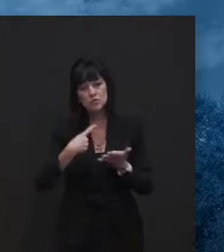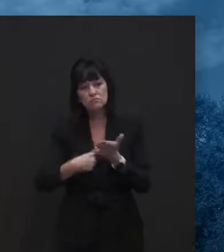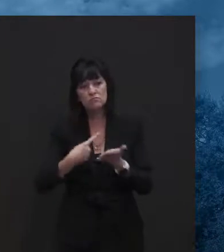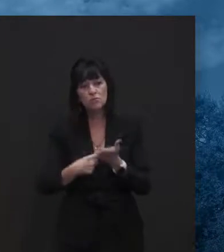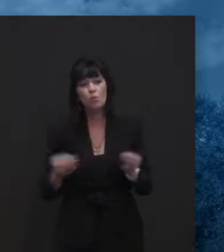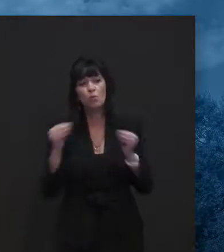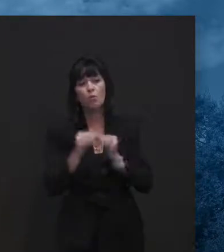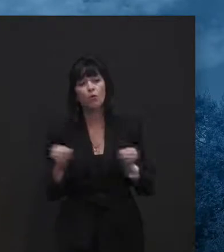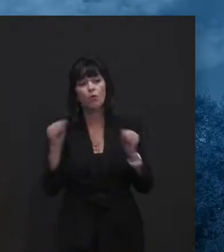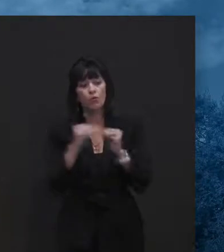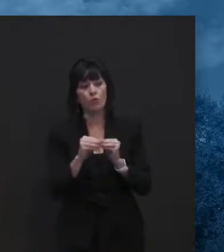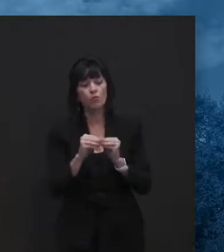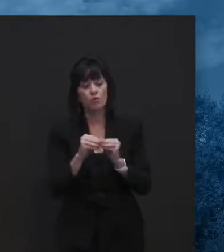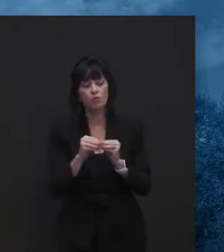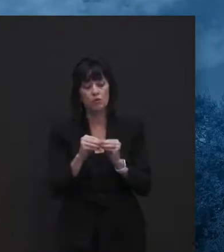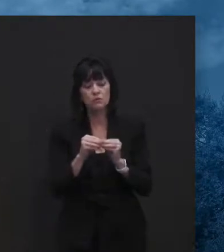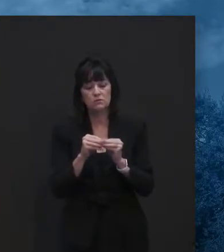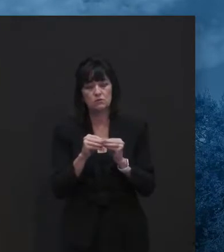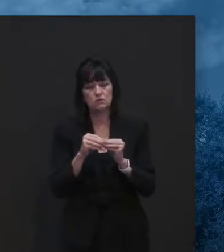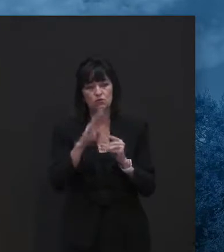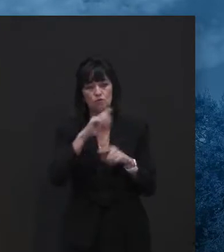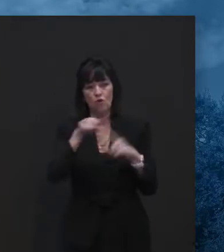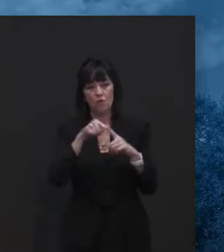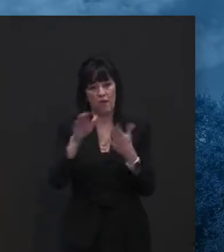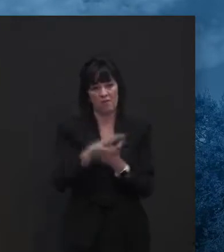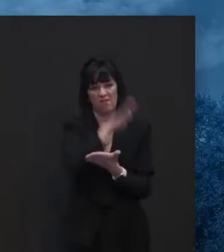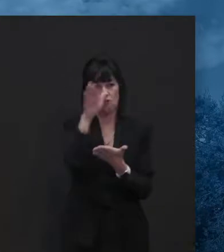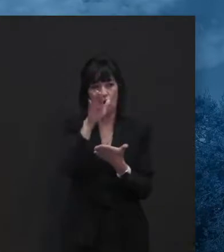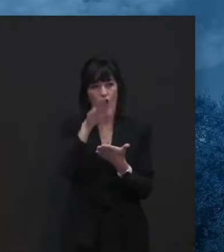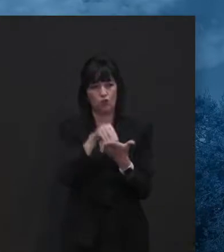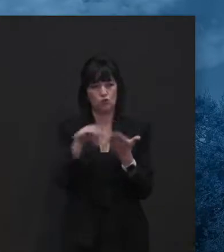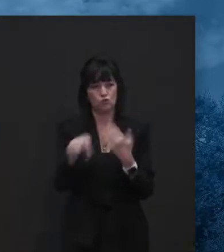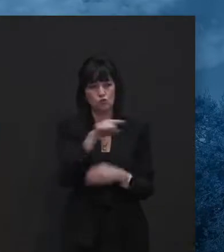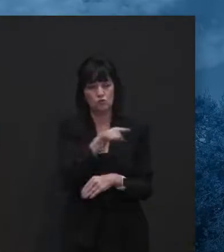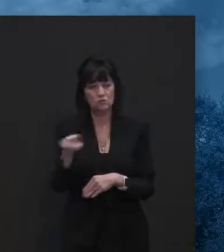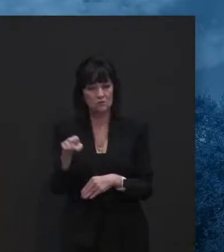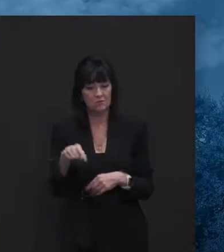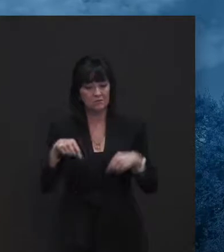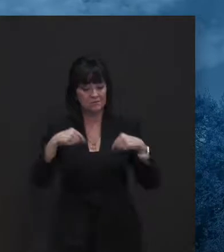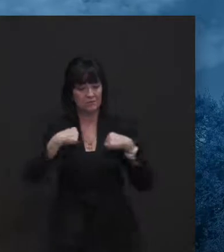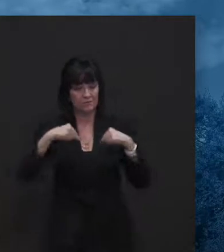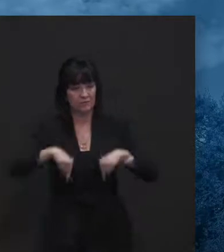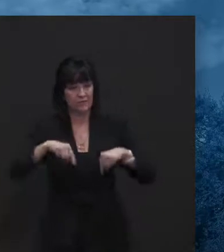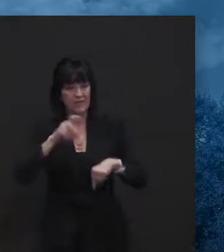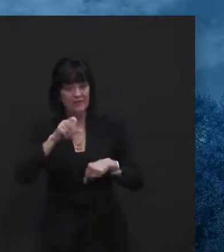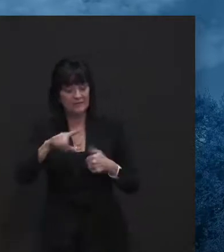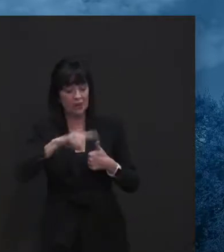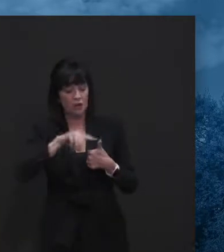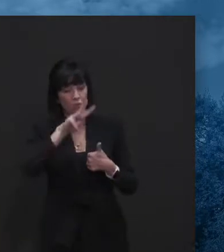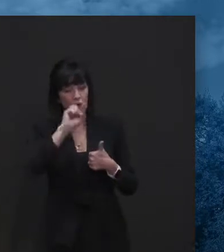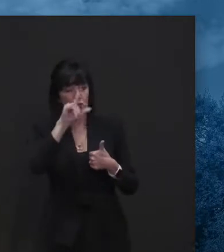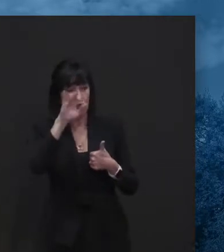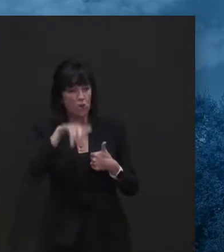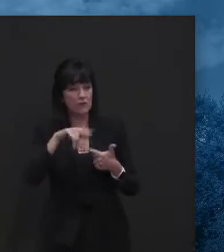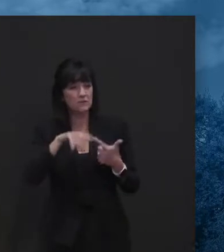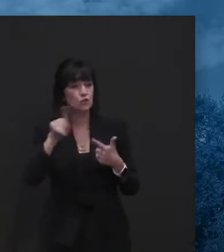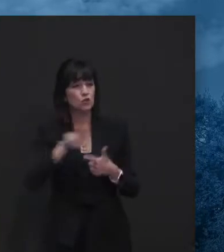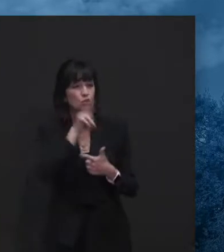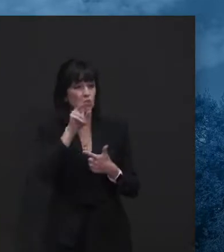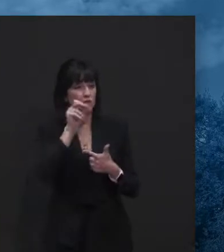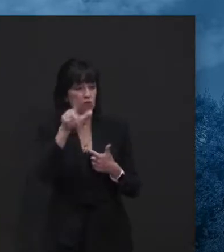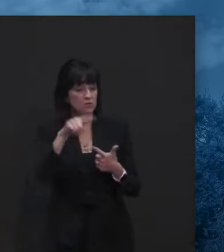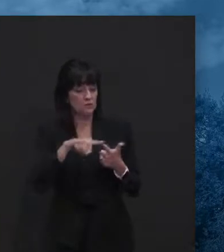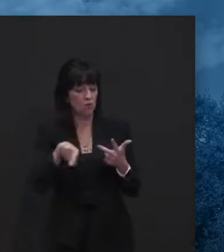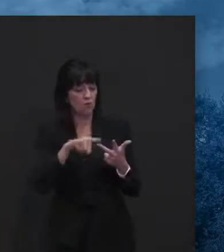right? Turns out Delaware's, uh, Dell UD, Dell State, Wesley have all been in line